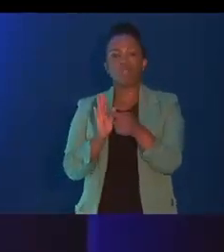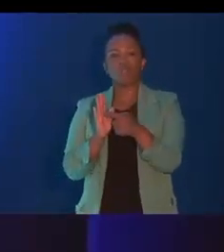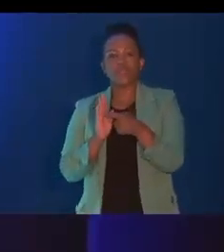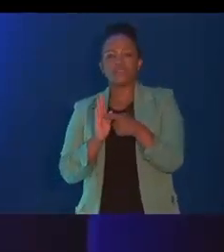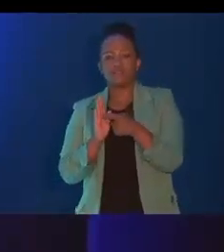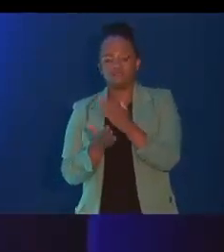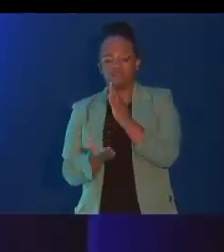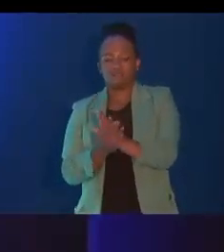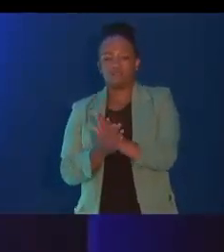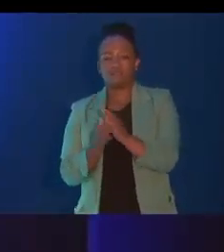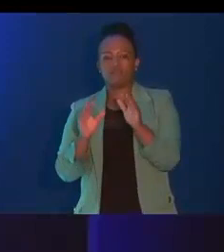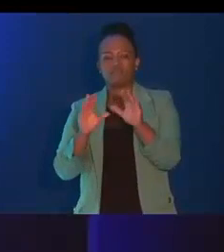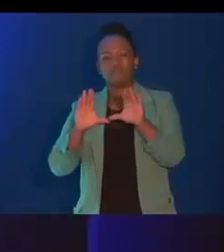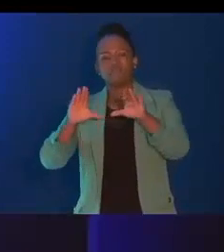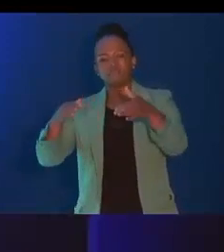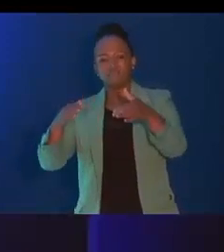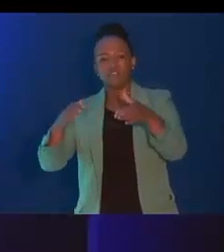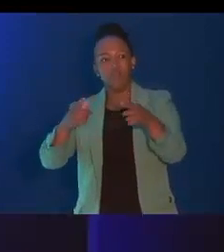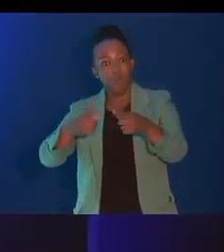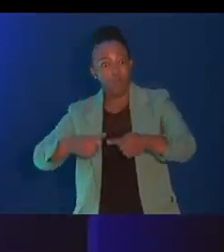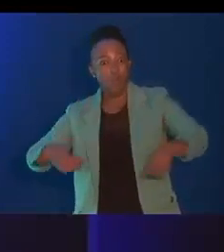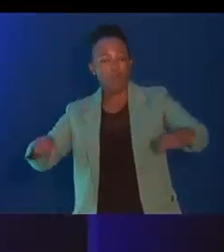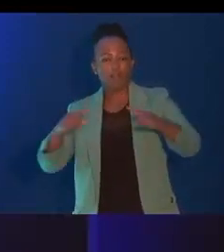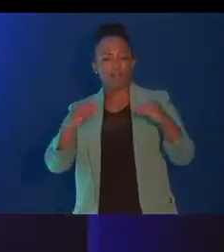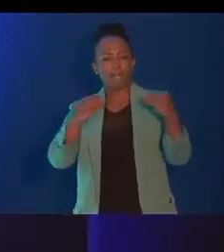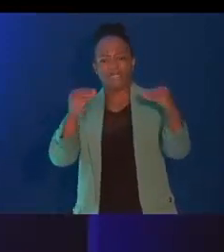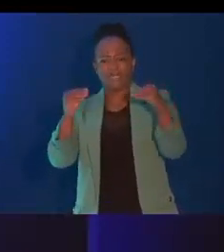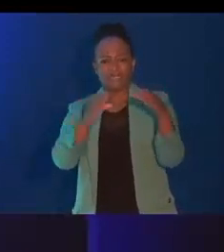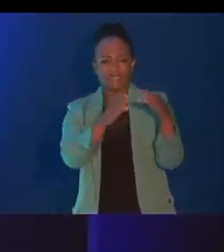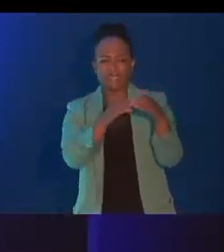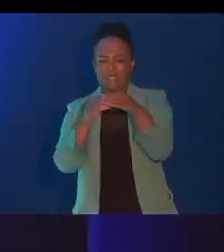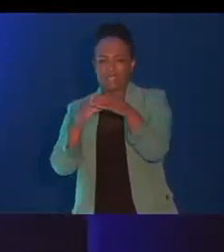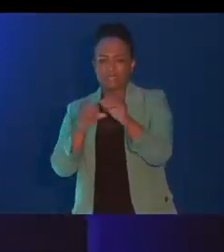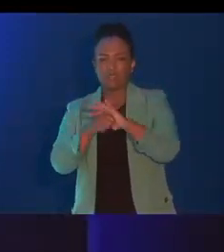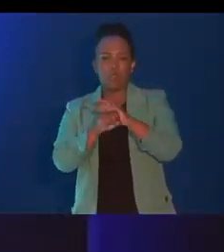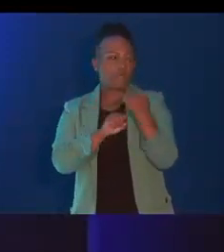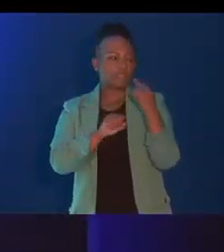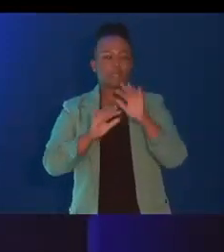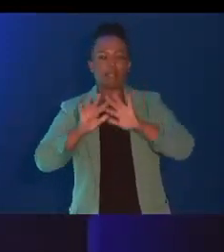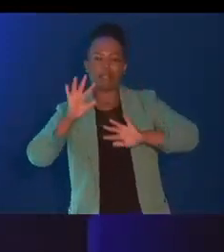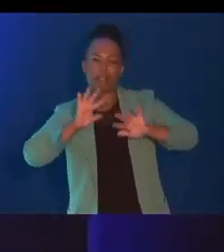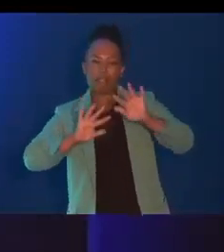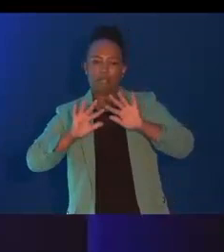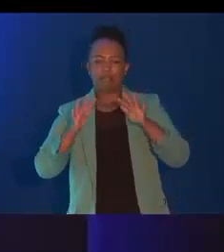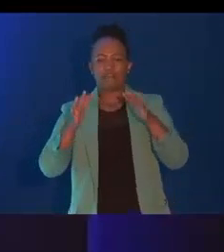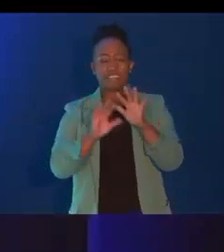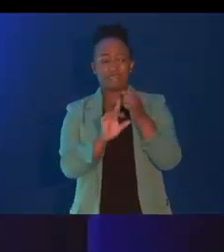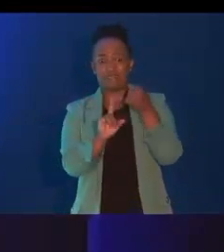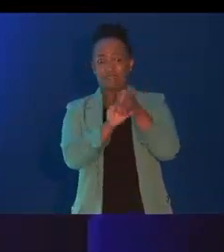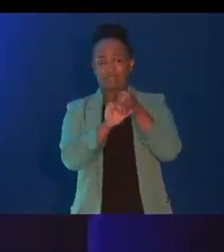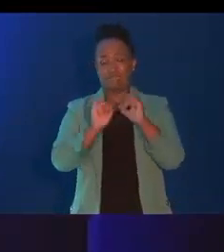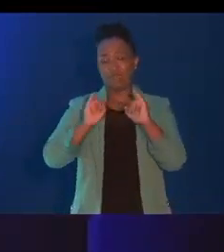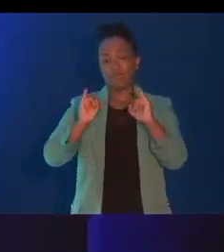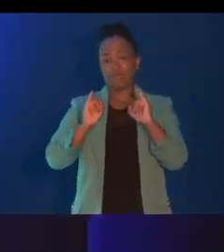roll this out across sectors. COVID-19 and recent disruptions in Europe have fundamentally changed